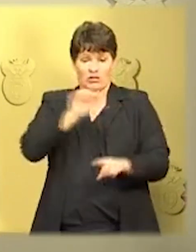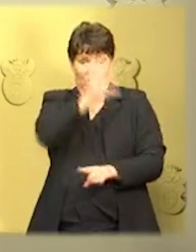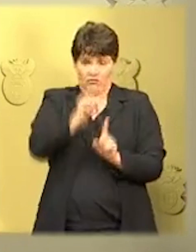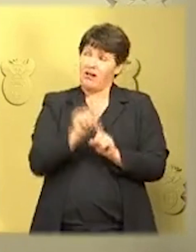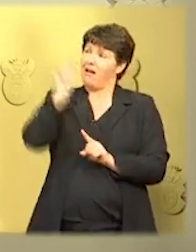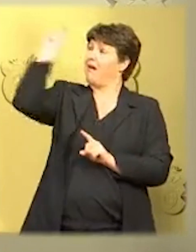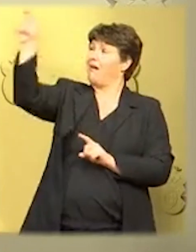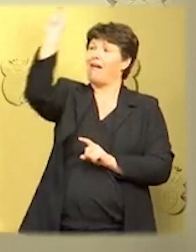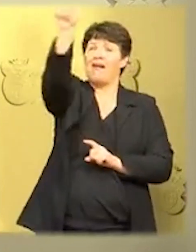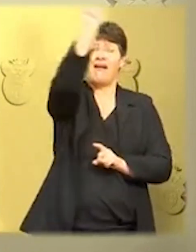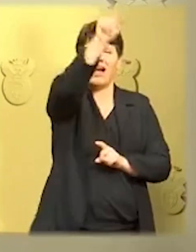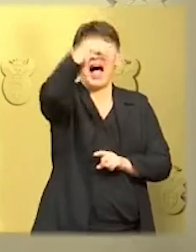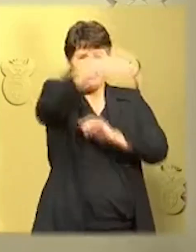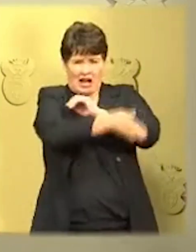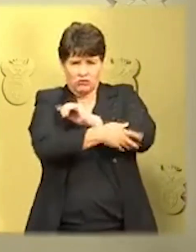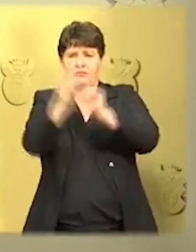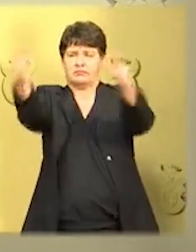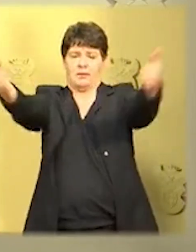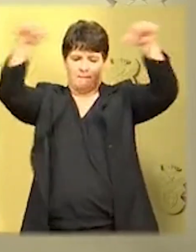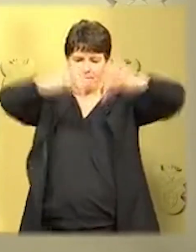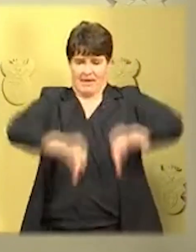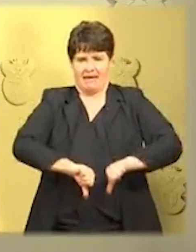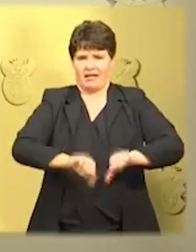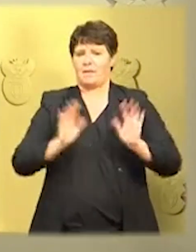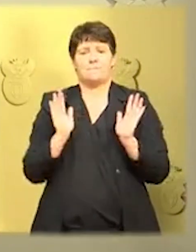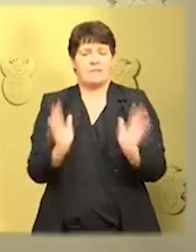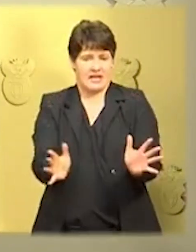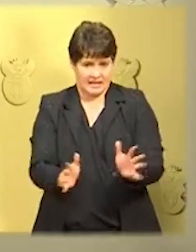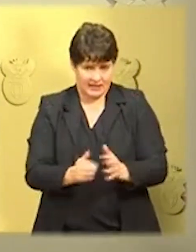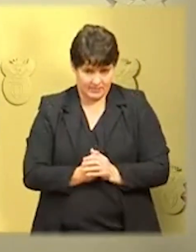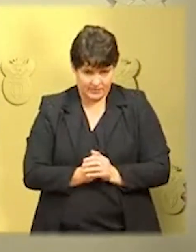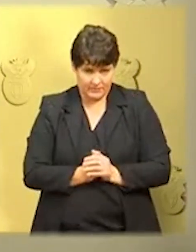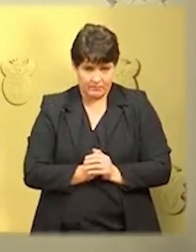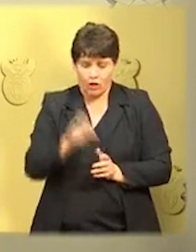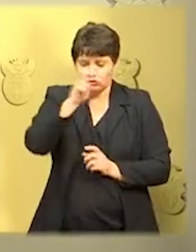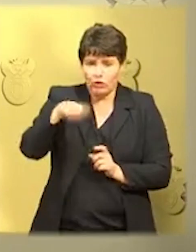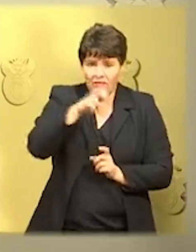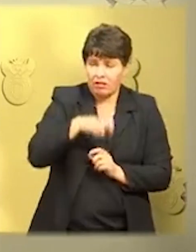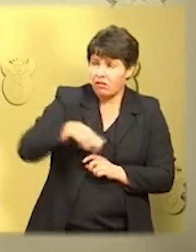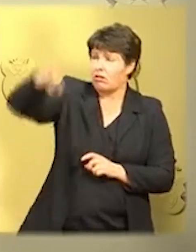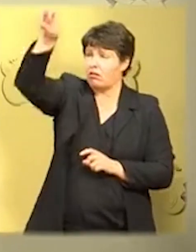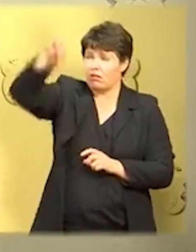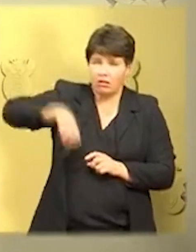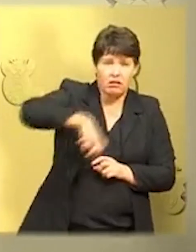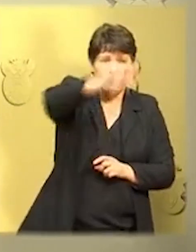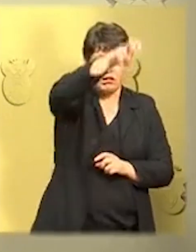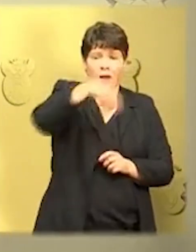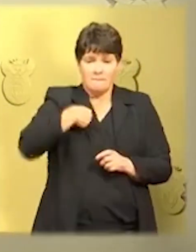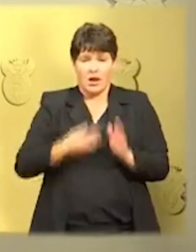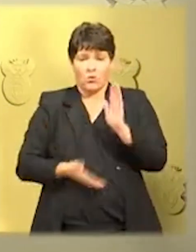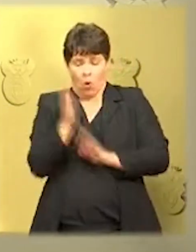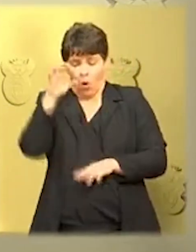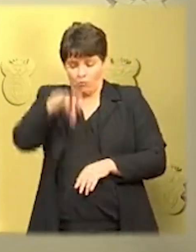foreign citizens. No travel will be allowed between provinces